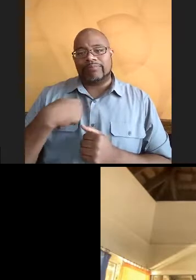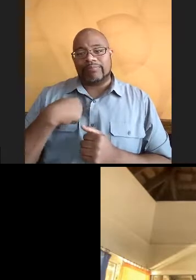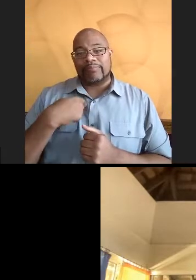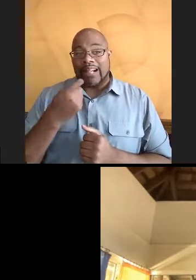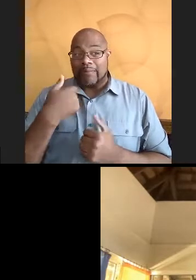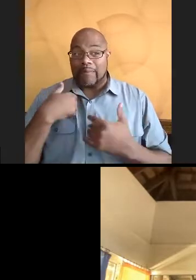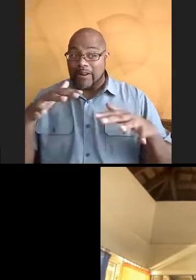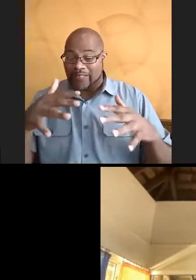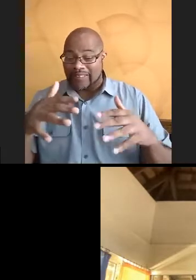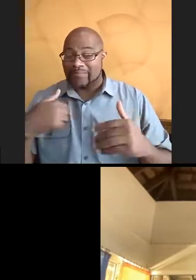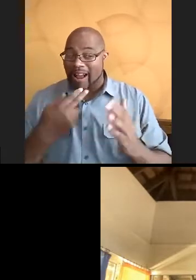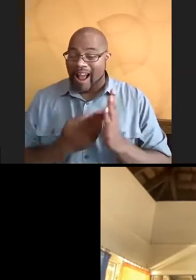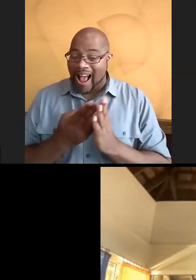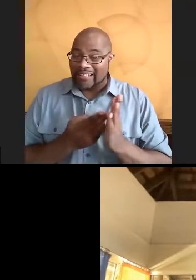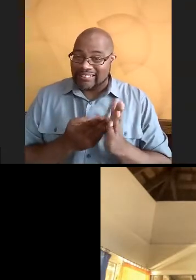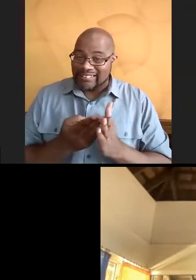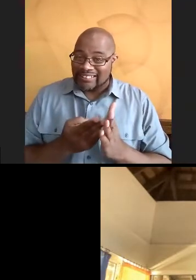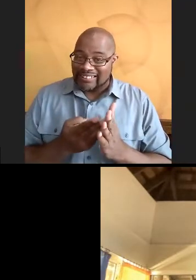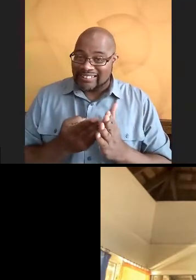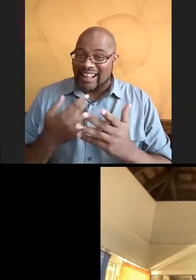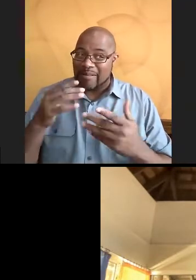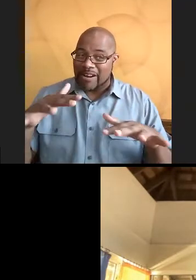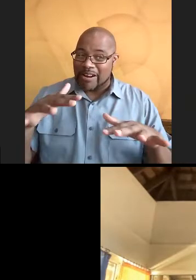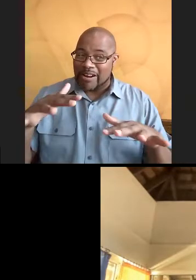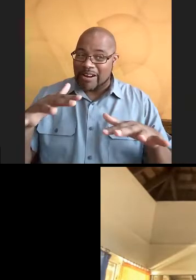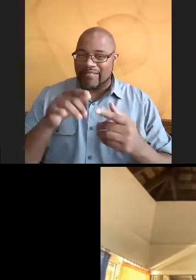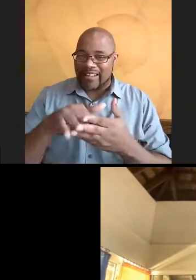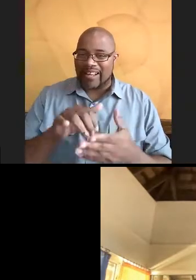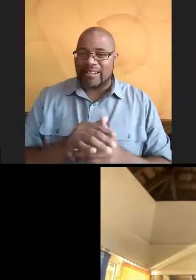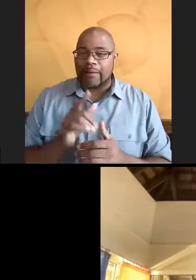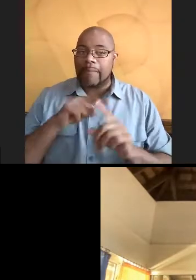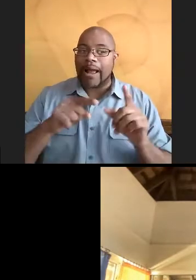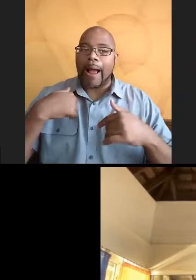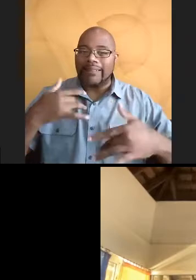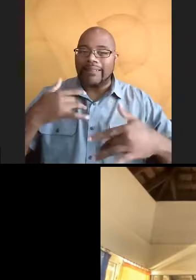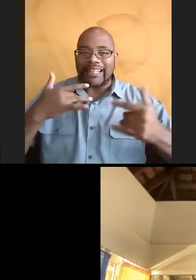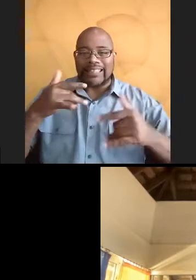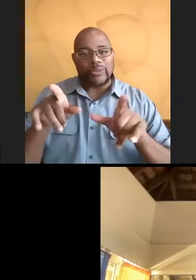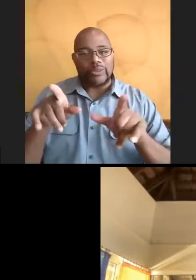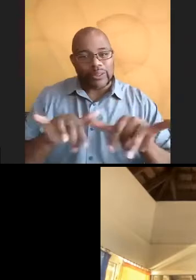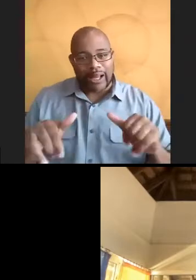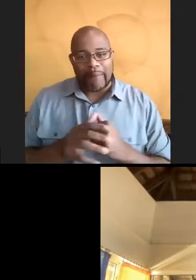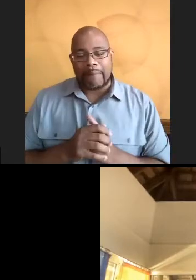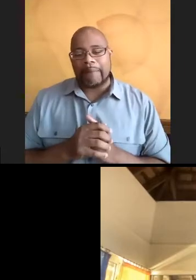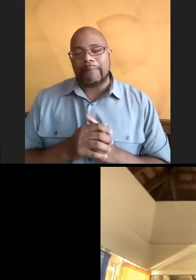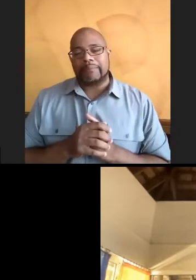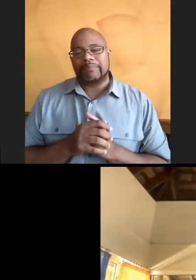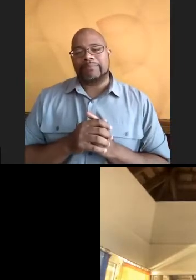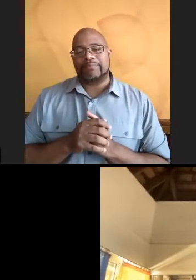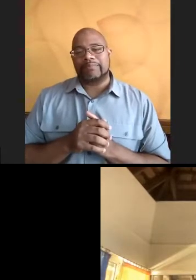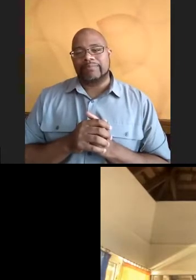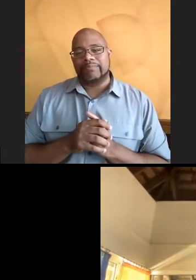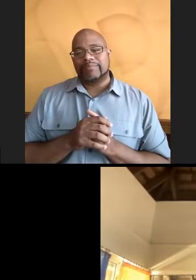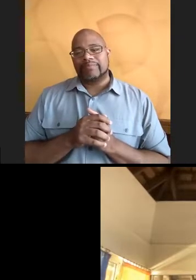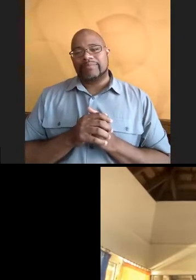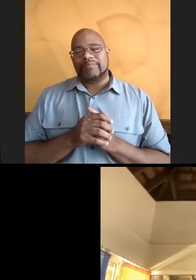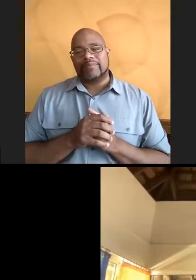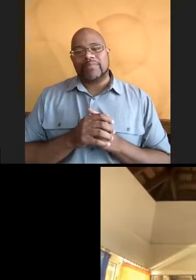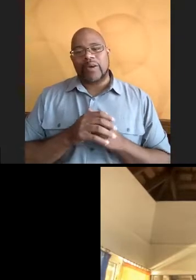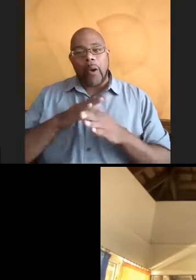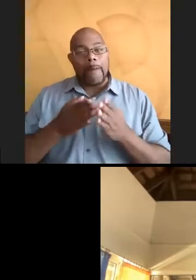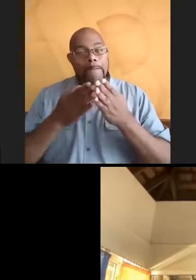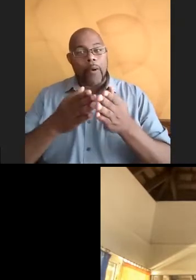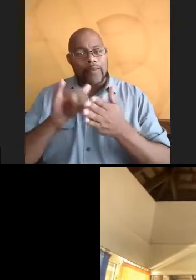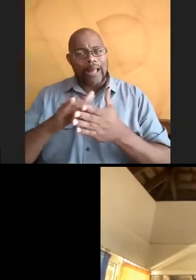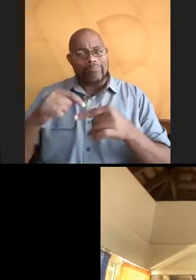nervous. I'm going be honest with y'all. I'm slightly nervous. I am excited about just being on a boat like that.